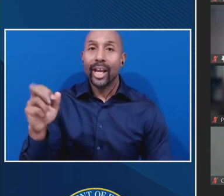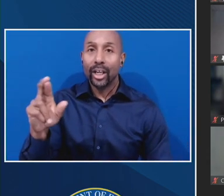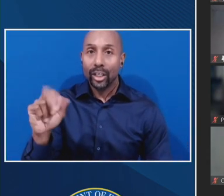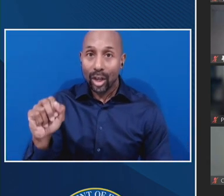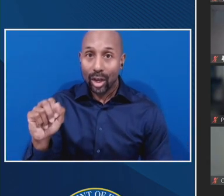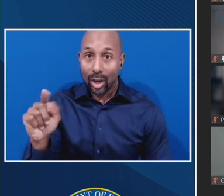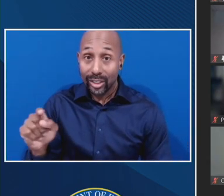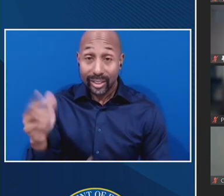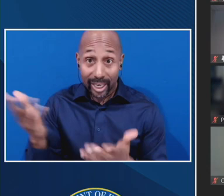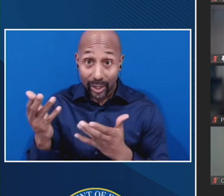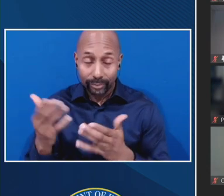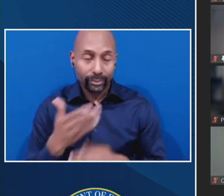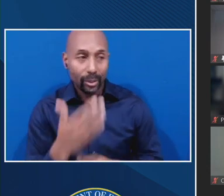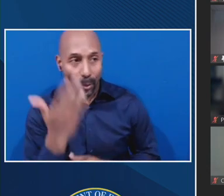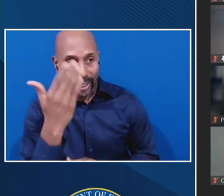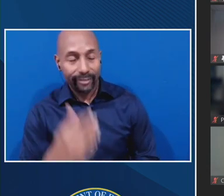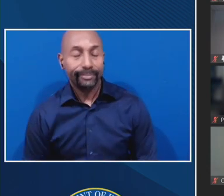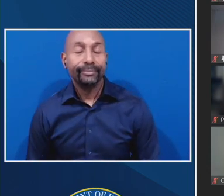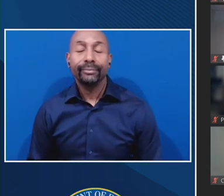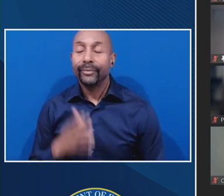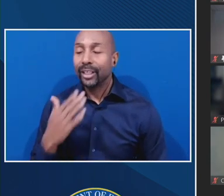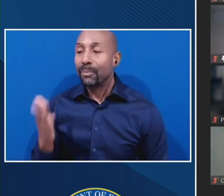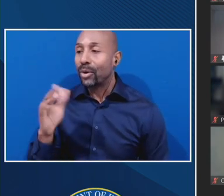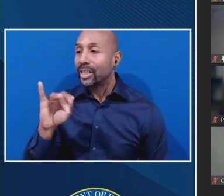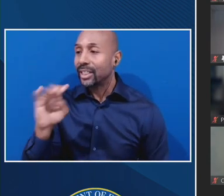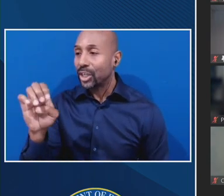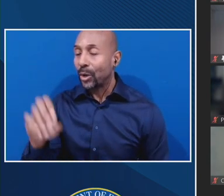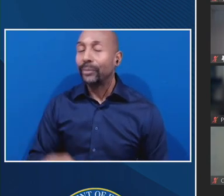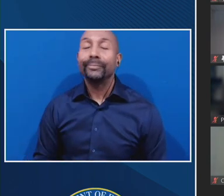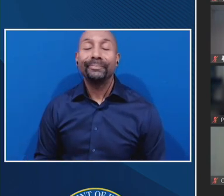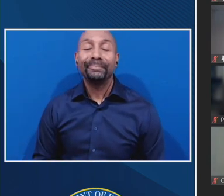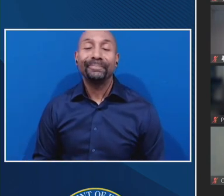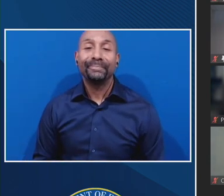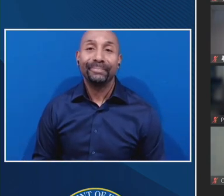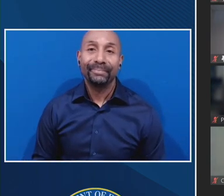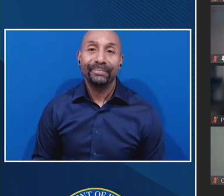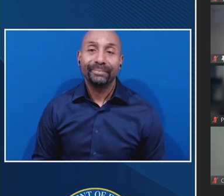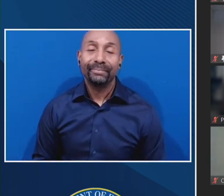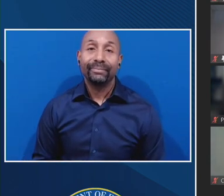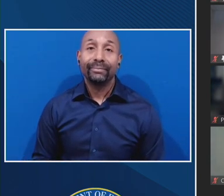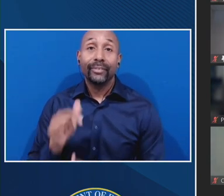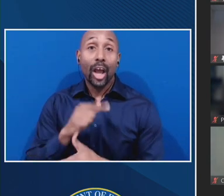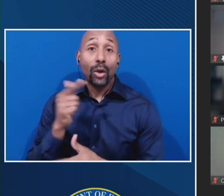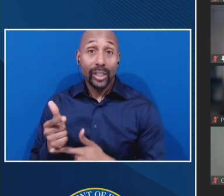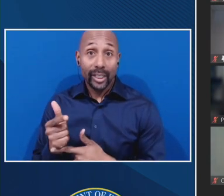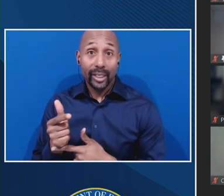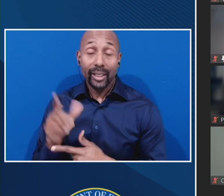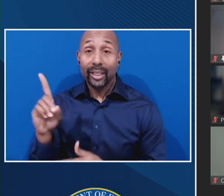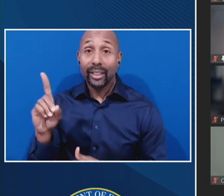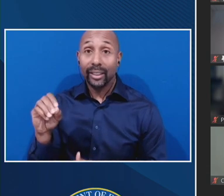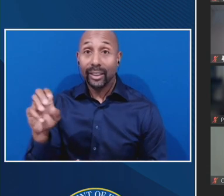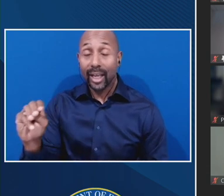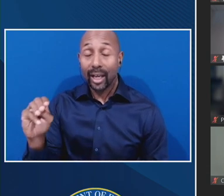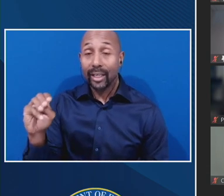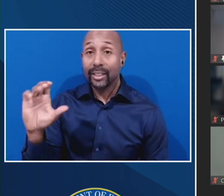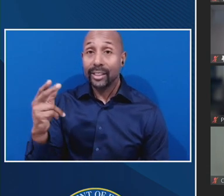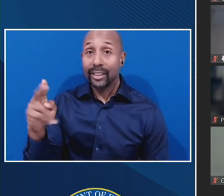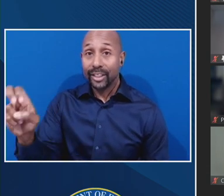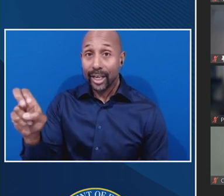Good morning. Good morning, Joe. The alternate is Dom Chase. Are you here?